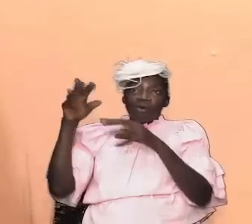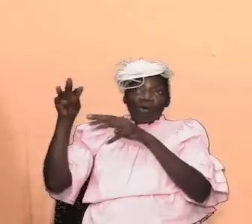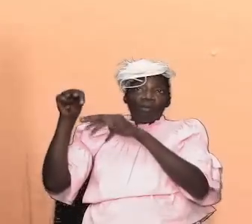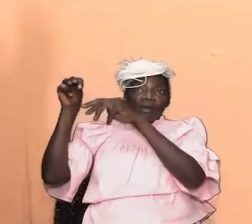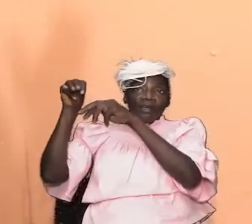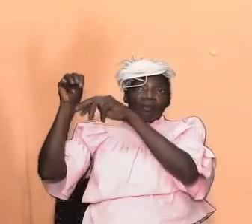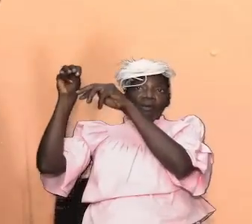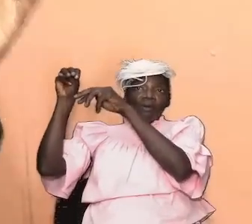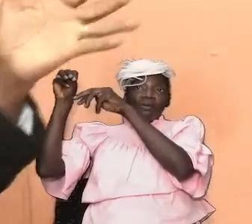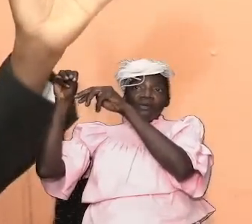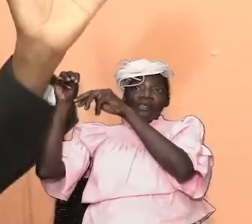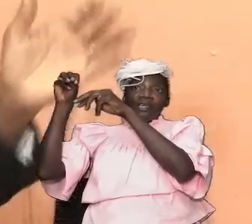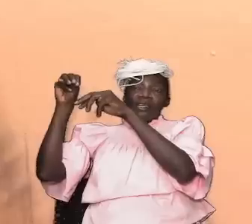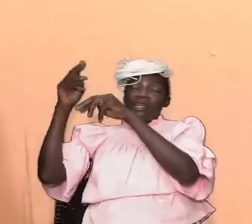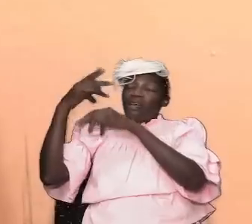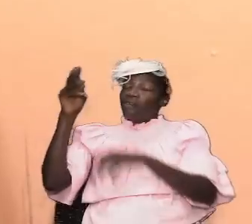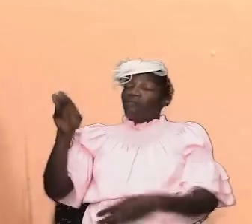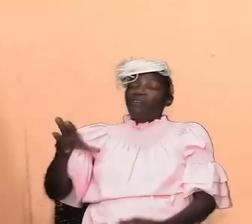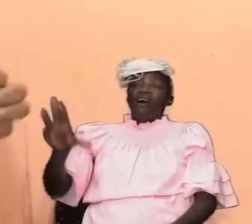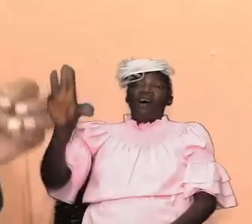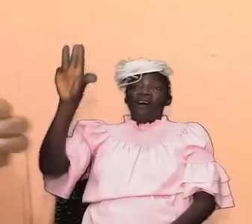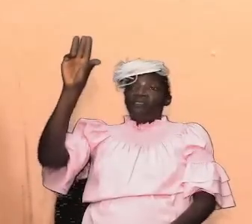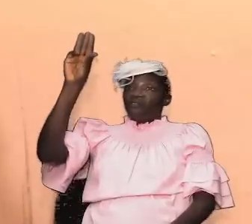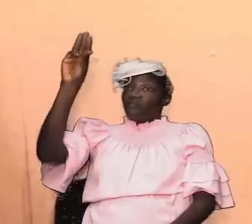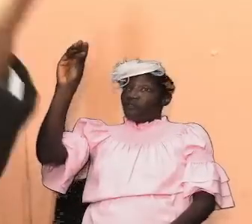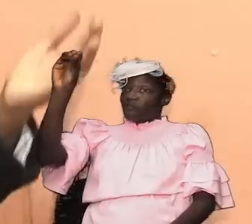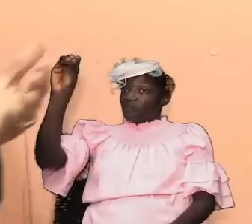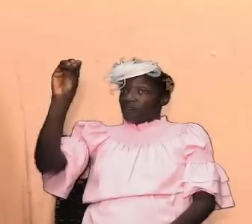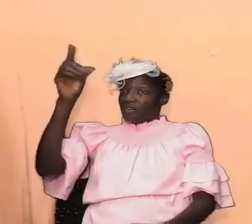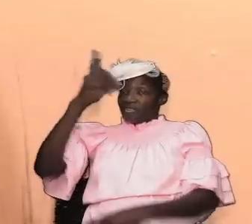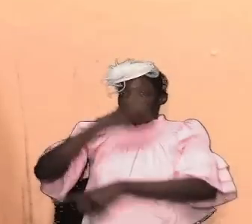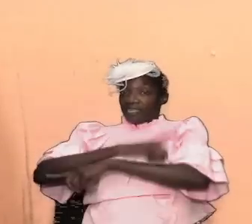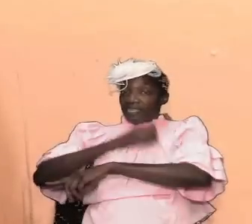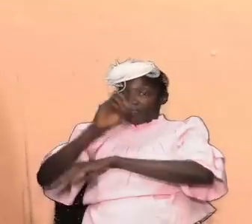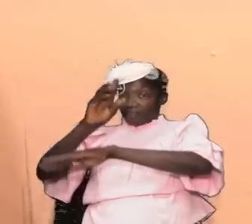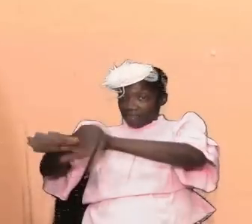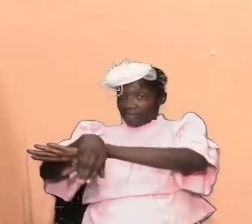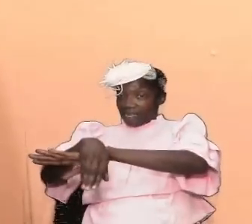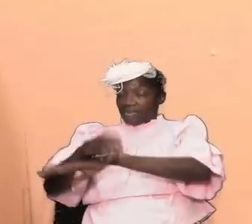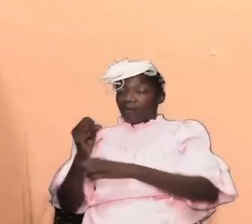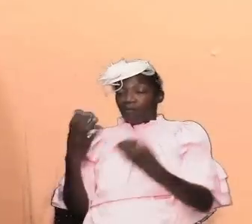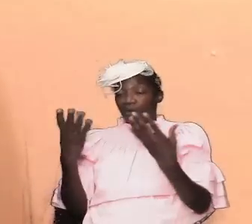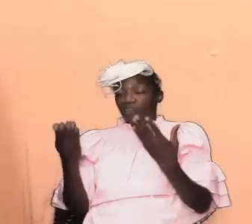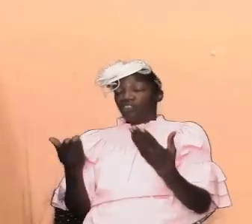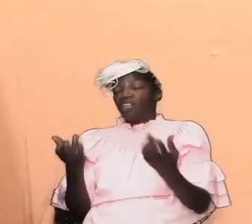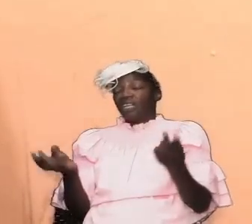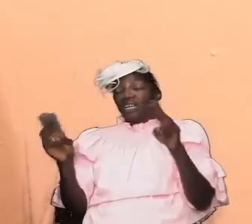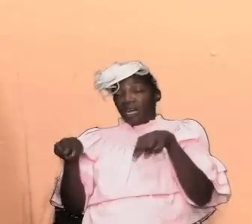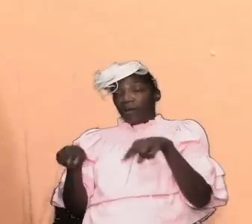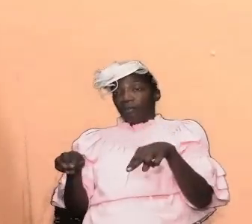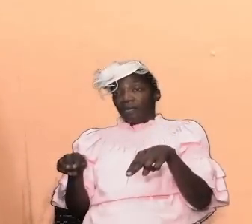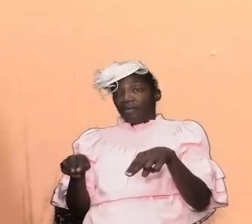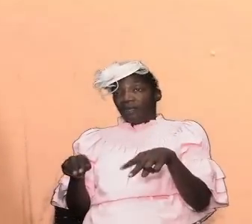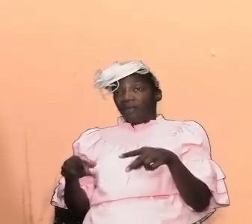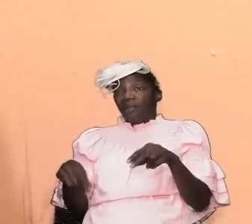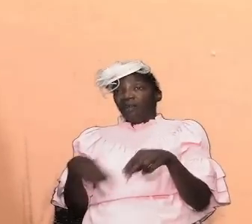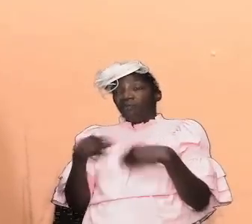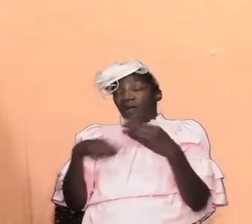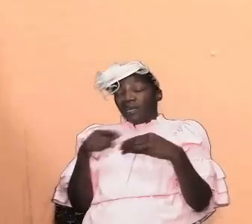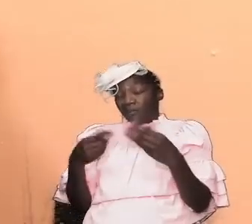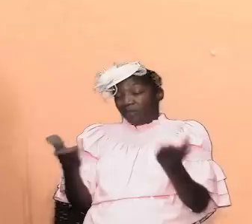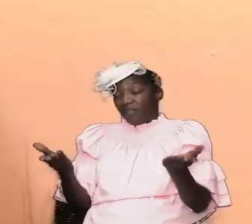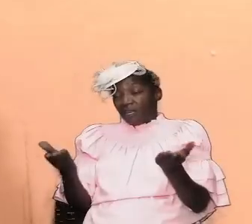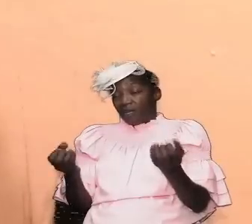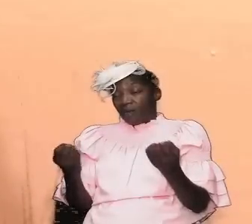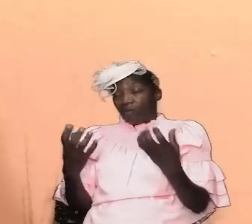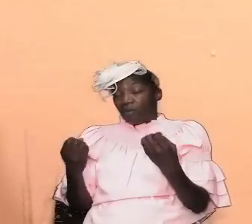and up there for 40 days and 40 nights and a whole lot of things happened up there and while he was there amongst the things that happened